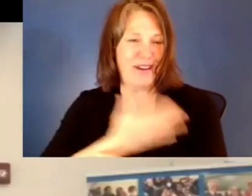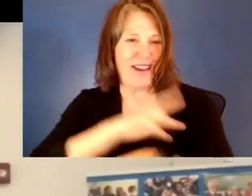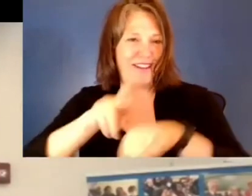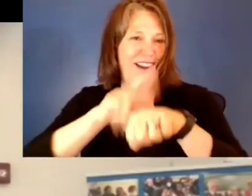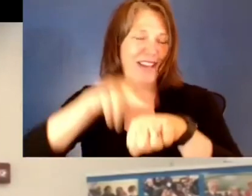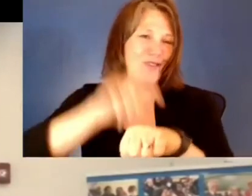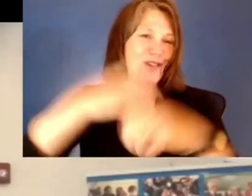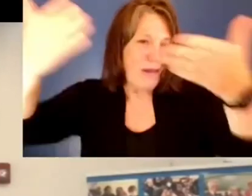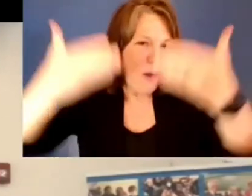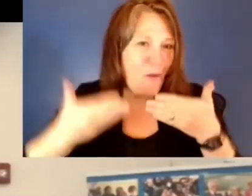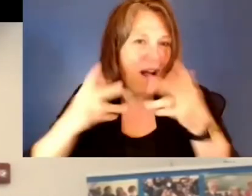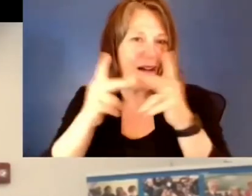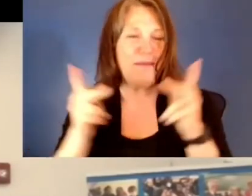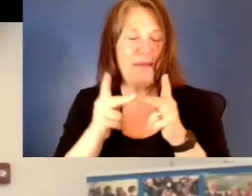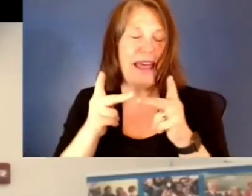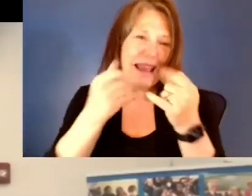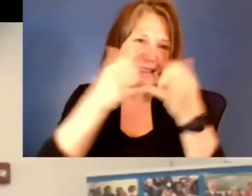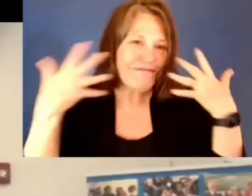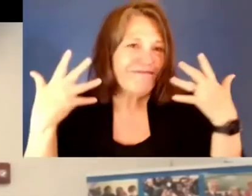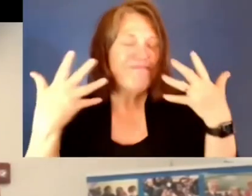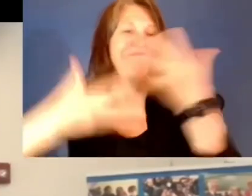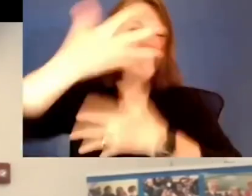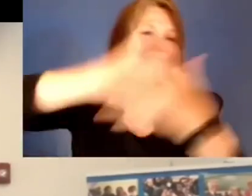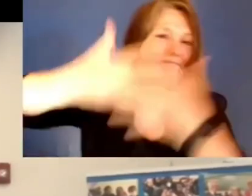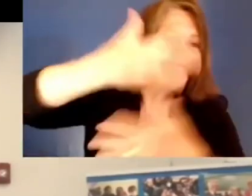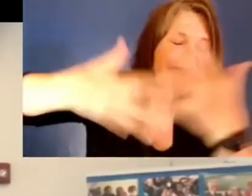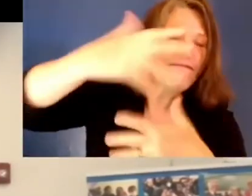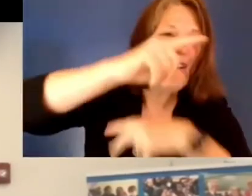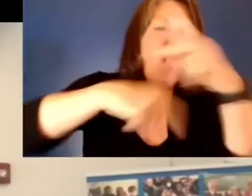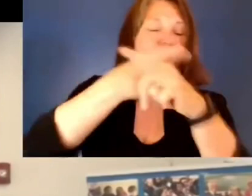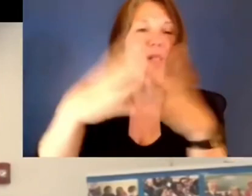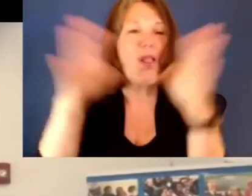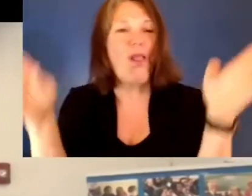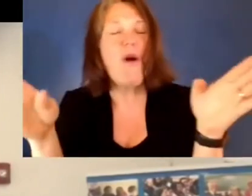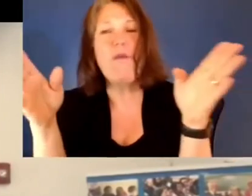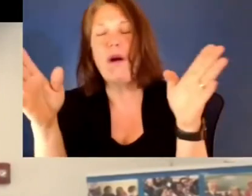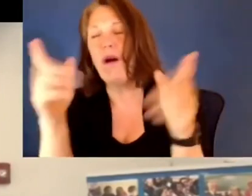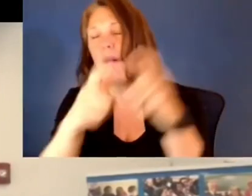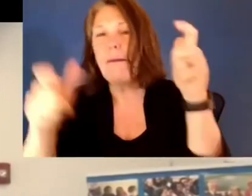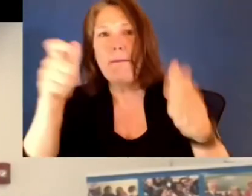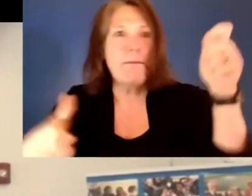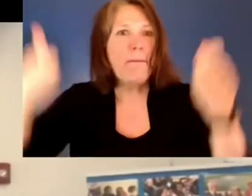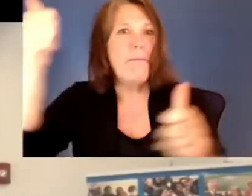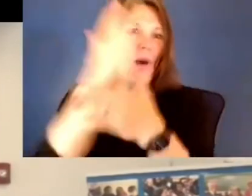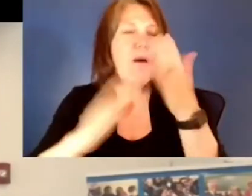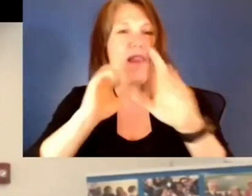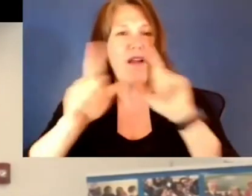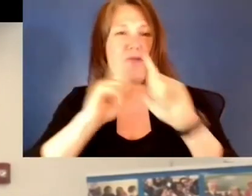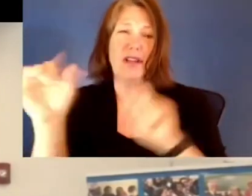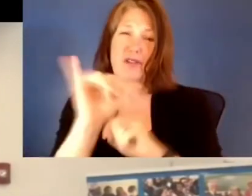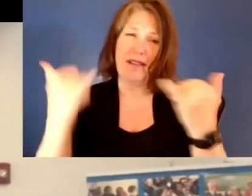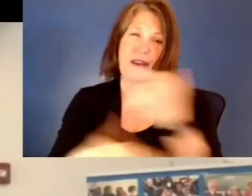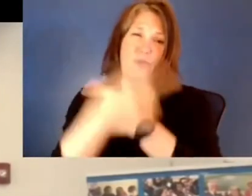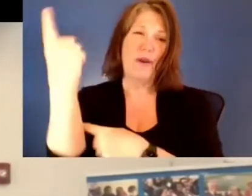should be engaged globally, should be part of a larger planetary conversation like we're having today. These